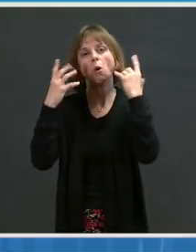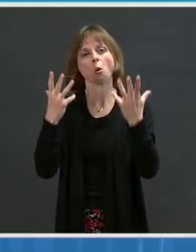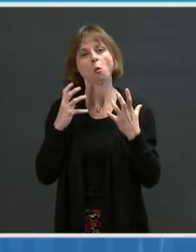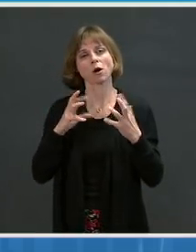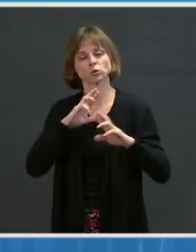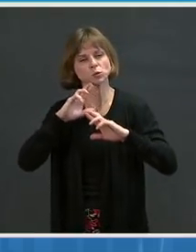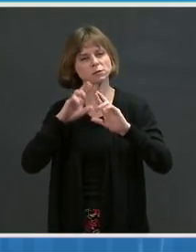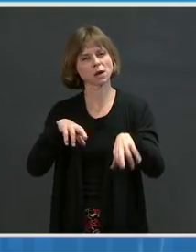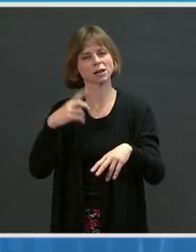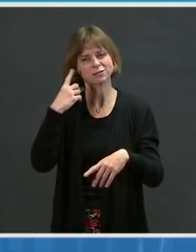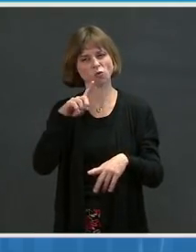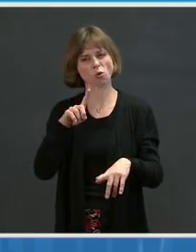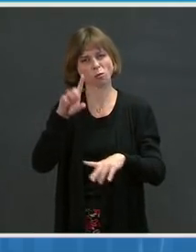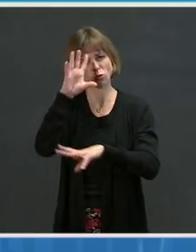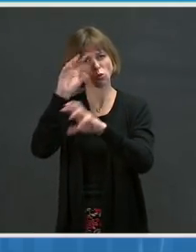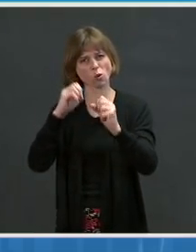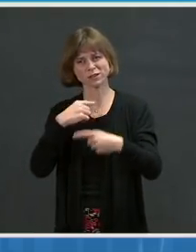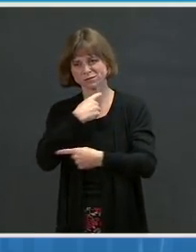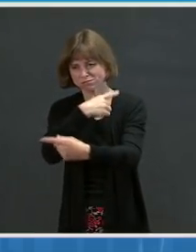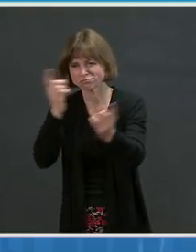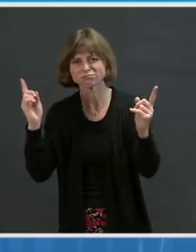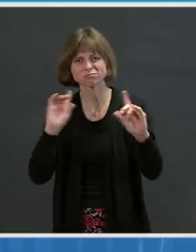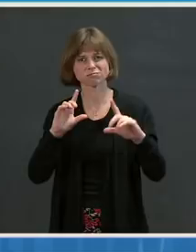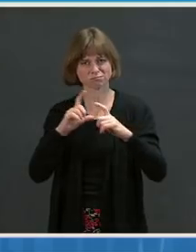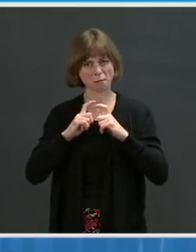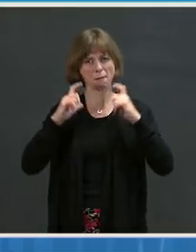themselves and their fellow Americans.